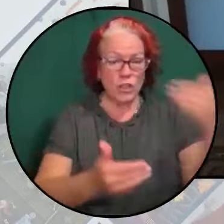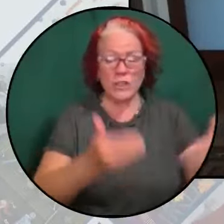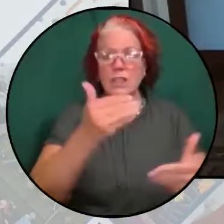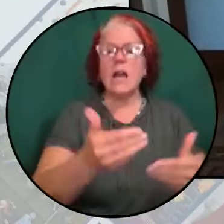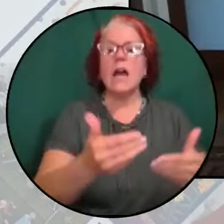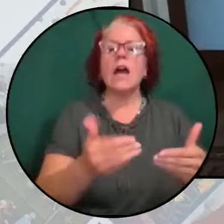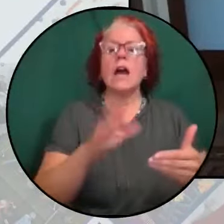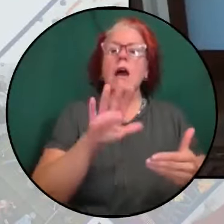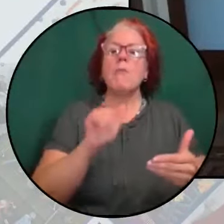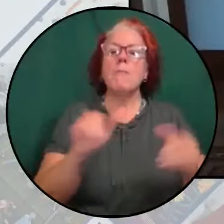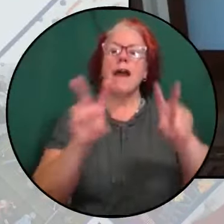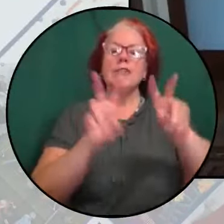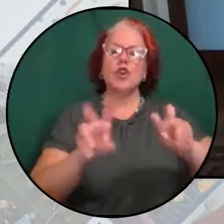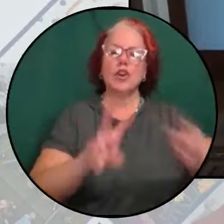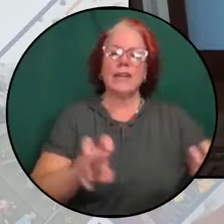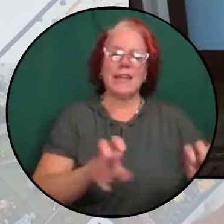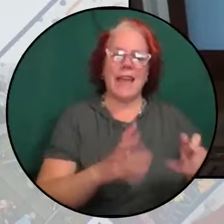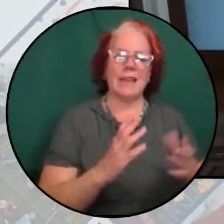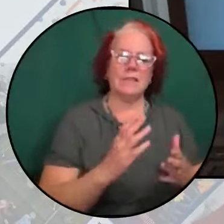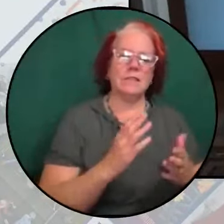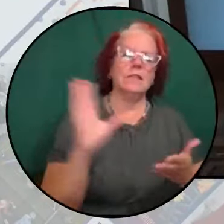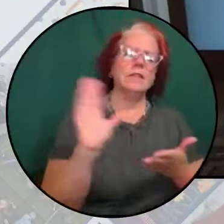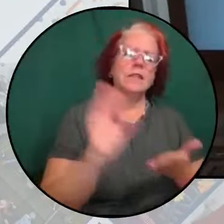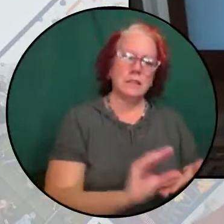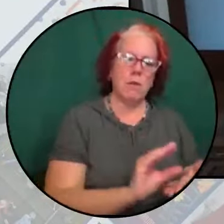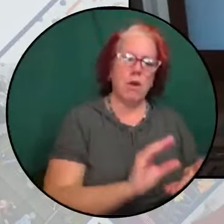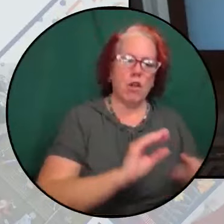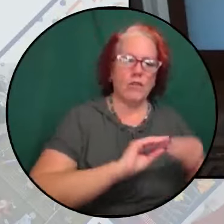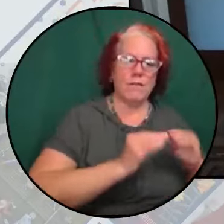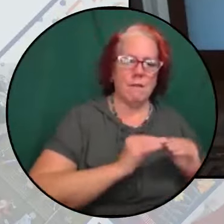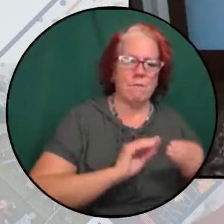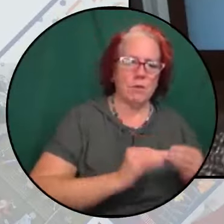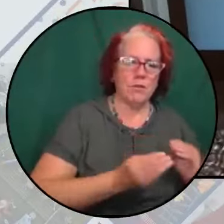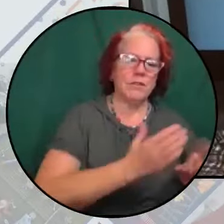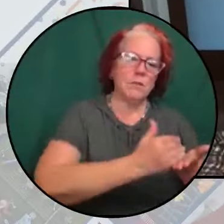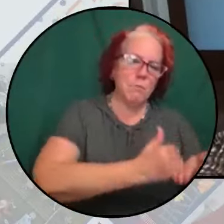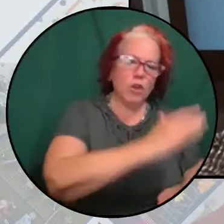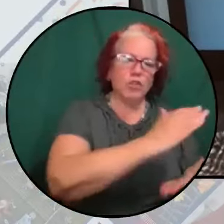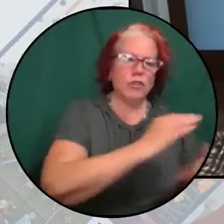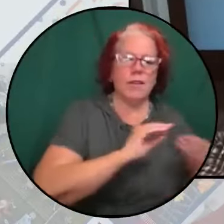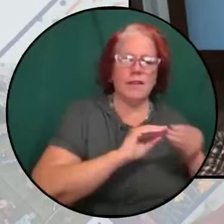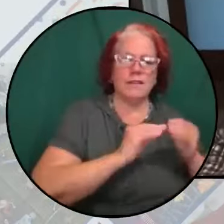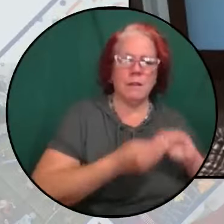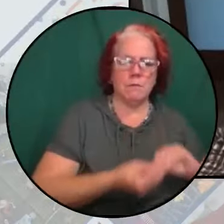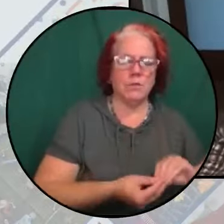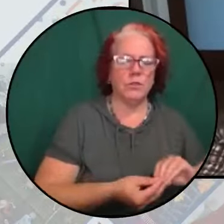at minoritized populations and communities.